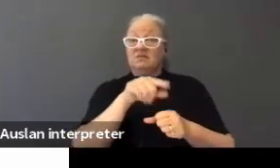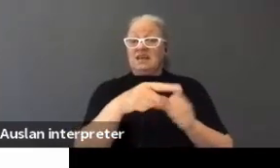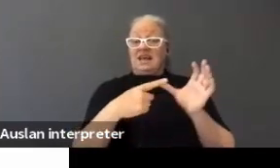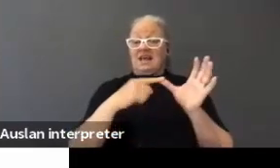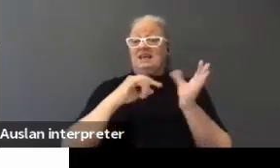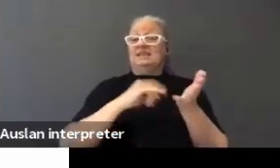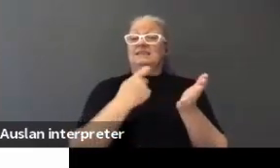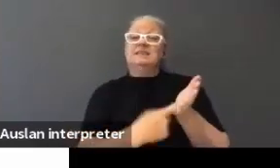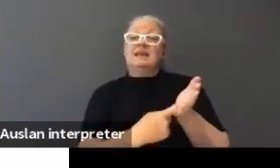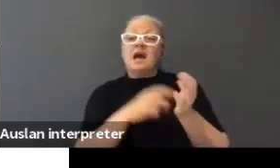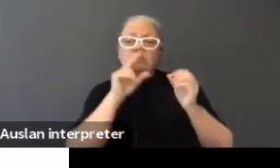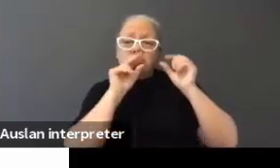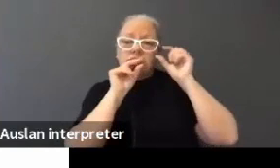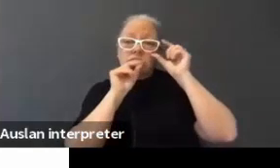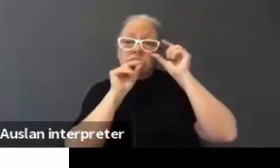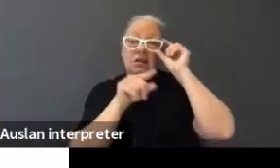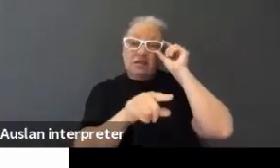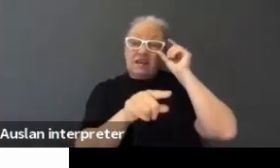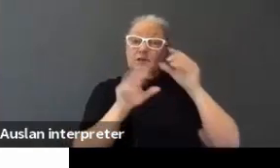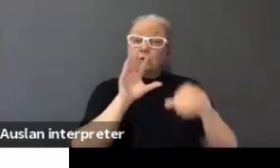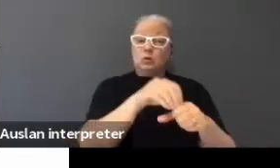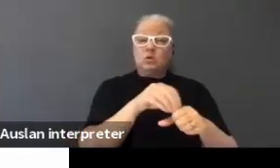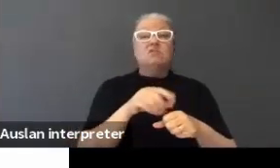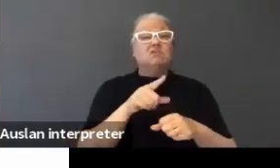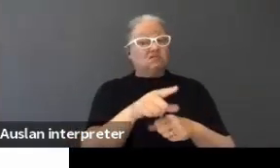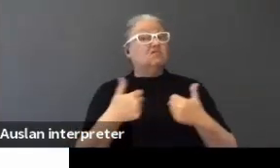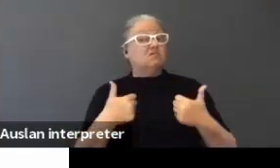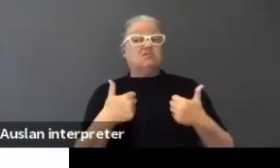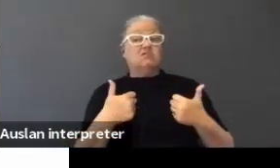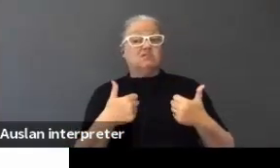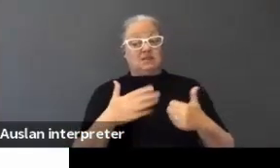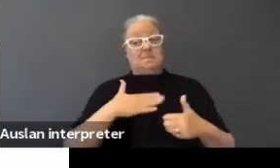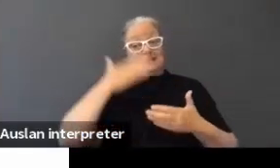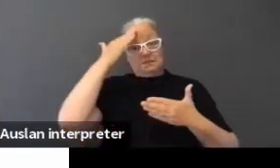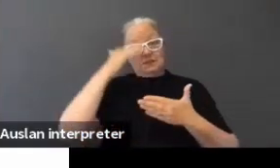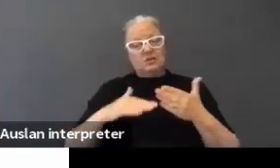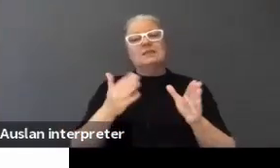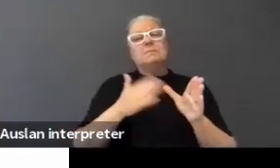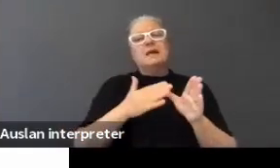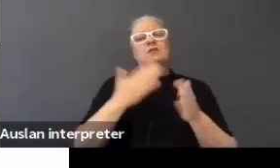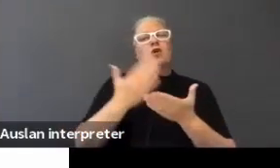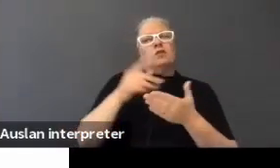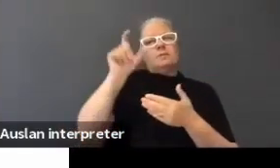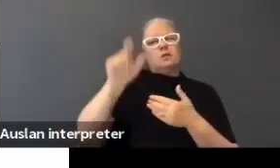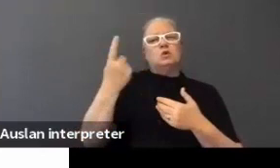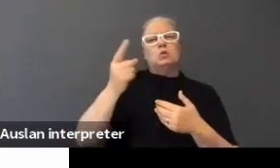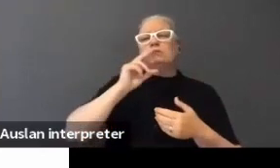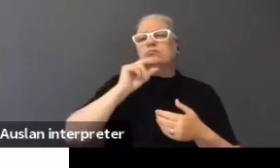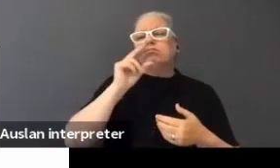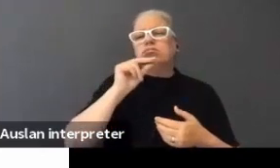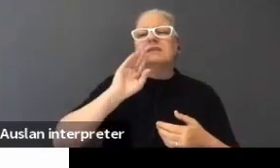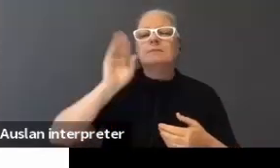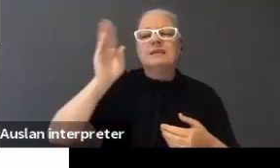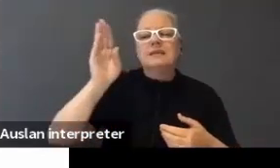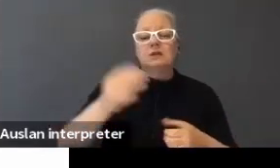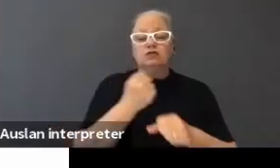feature in Echo 360 I find quite good, depending on the speaker. Okay? Griffith University